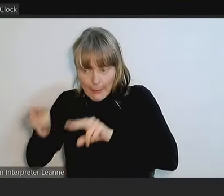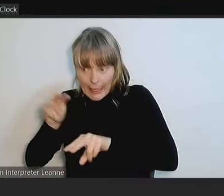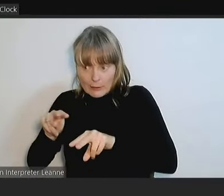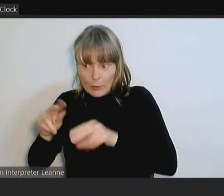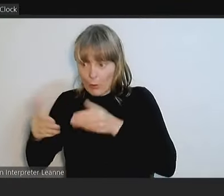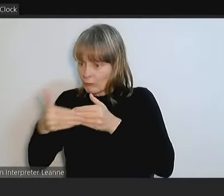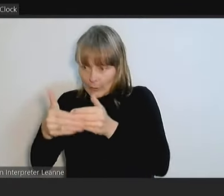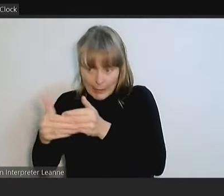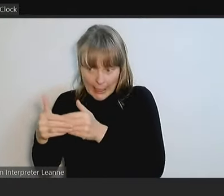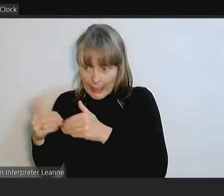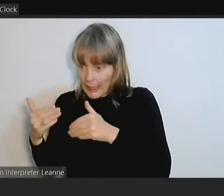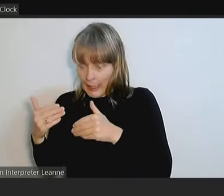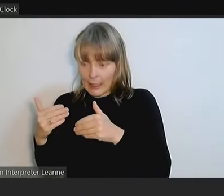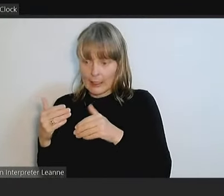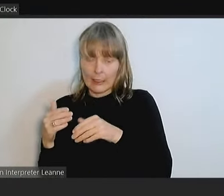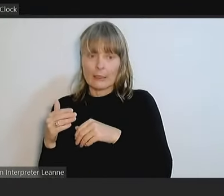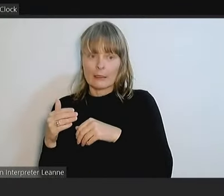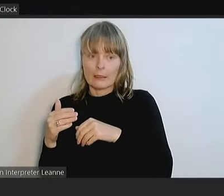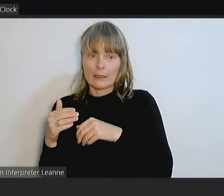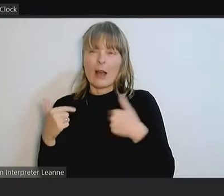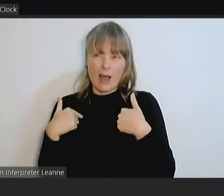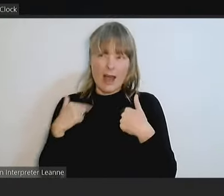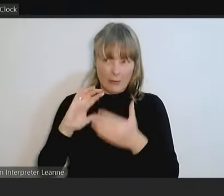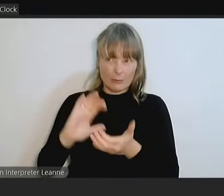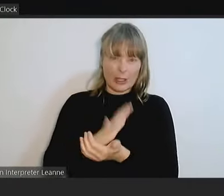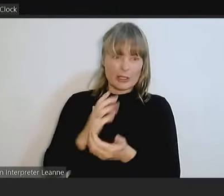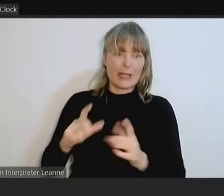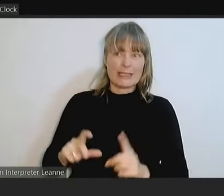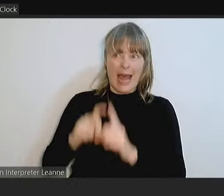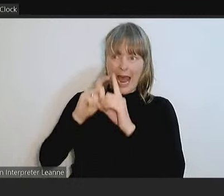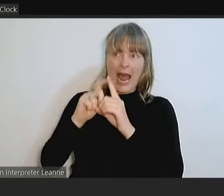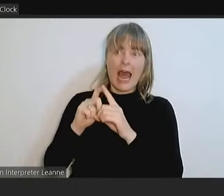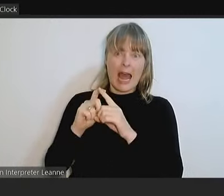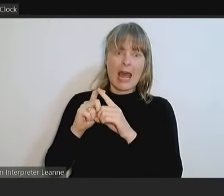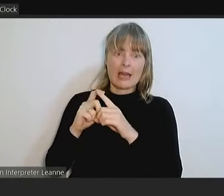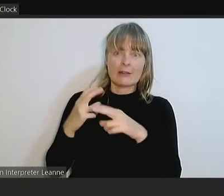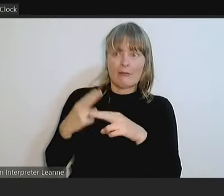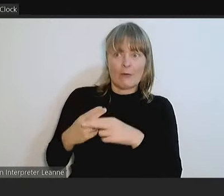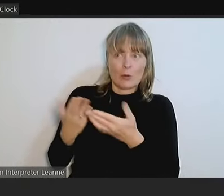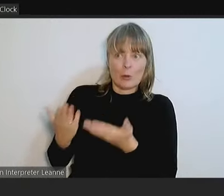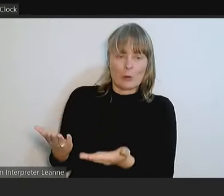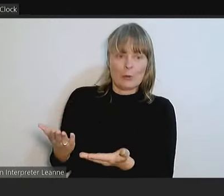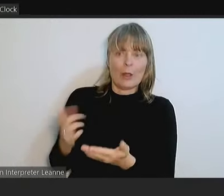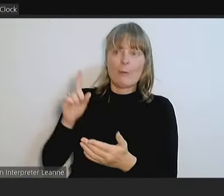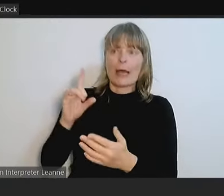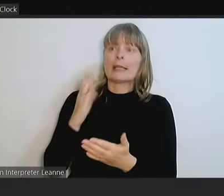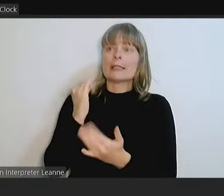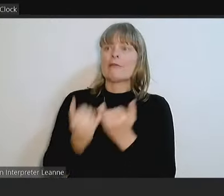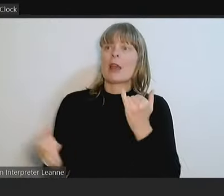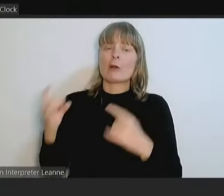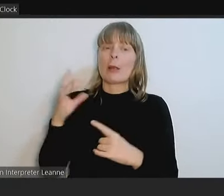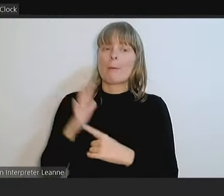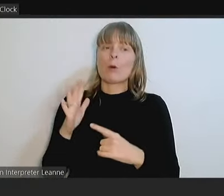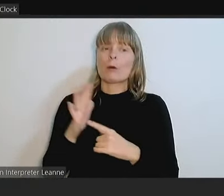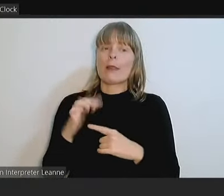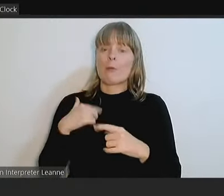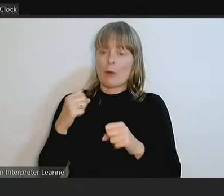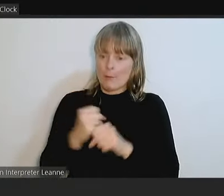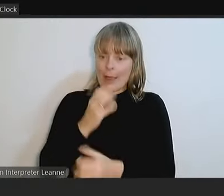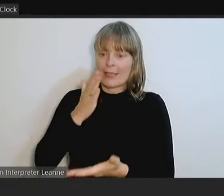works. I do appreciate how difficult it must be, but it is very important. We do ensure that the building